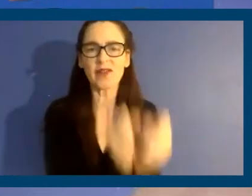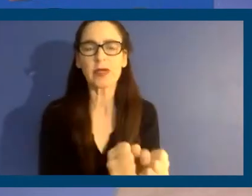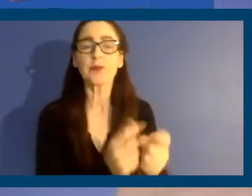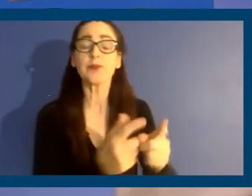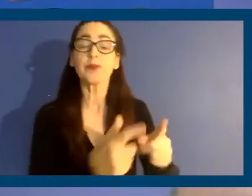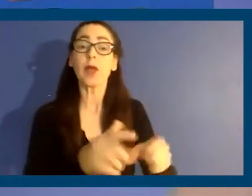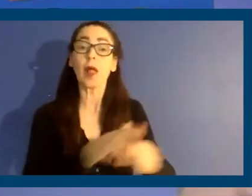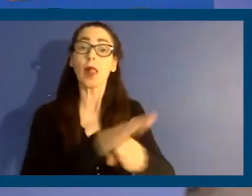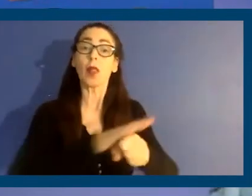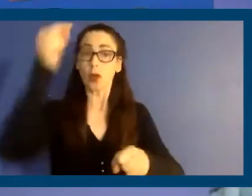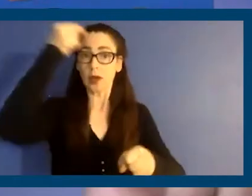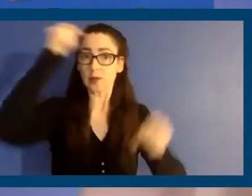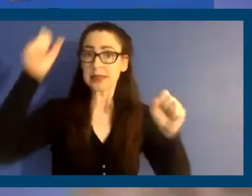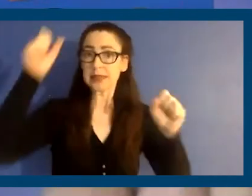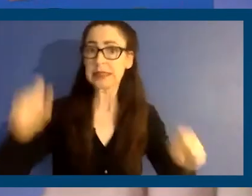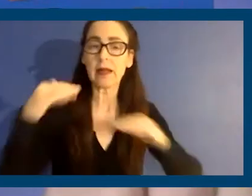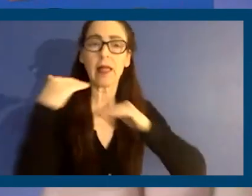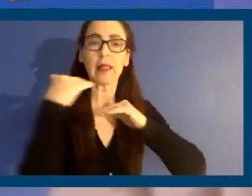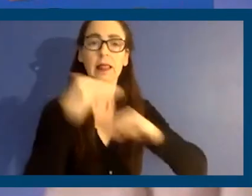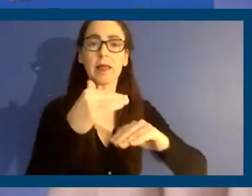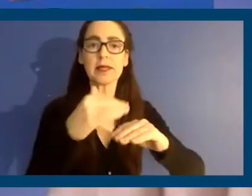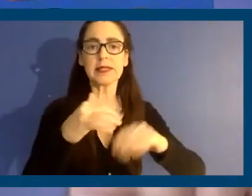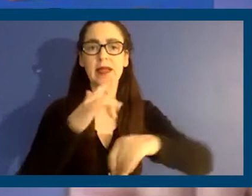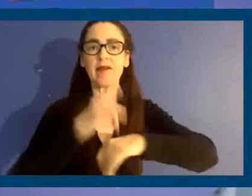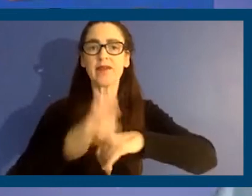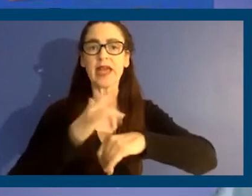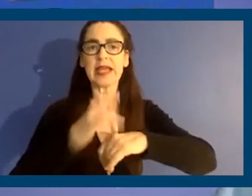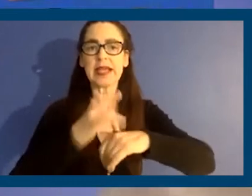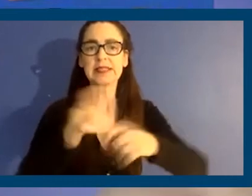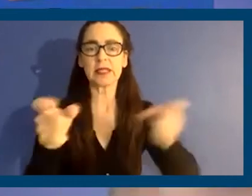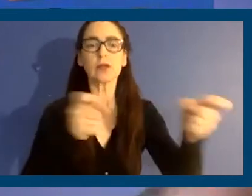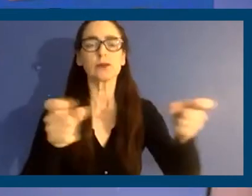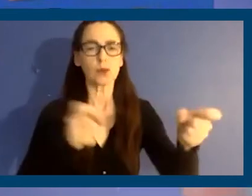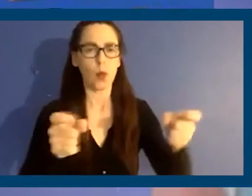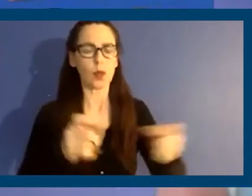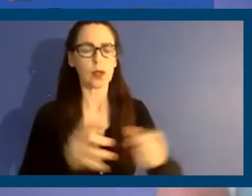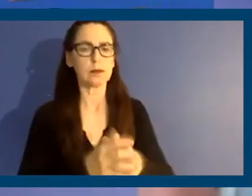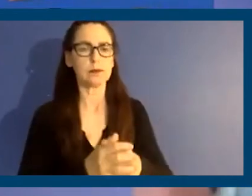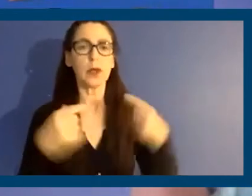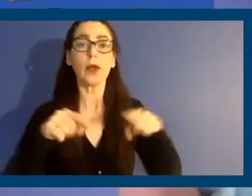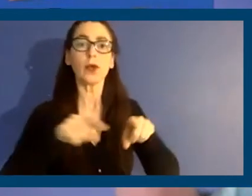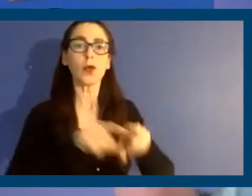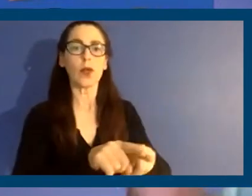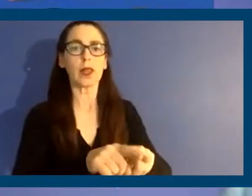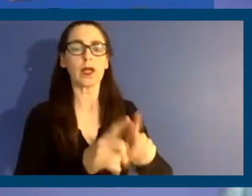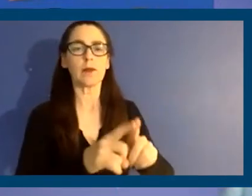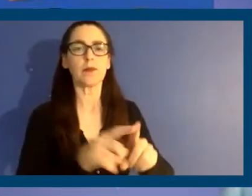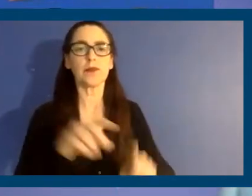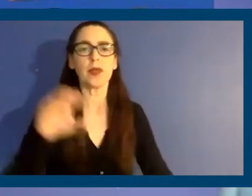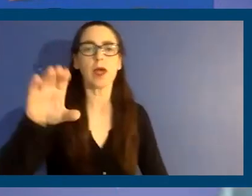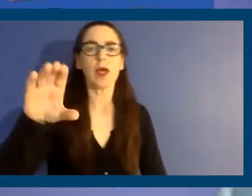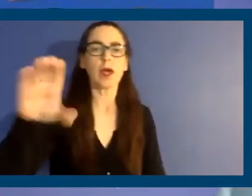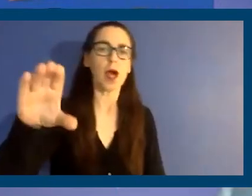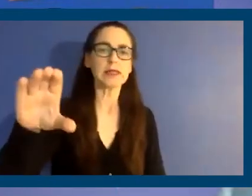allow for, uh, limited vacancy dec, uh, control. So currently, uh, Costa Hawkins